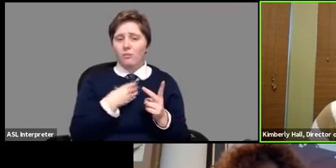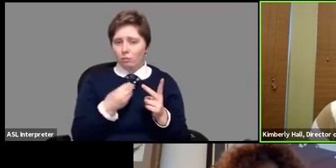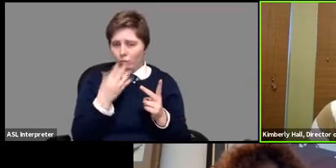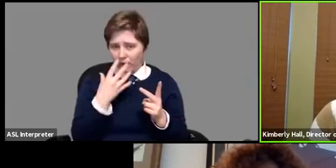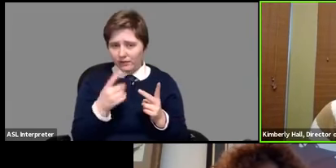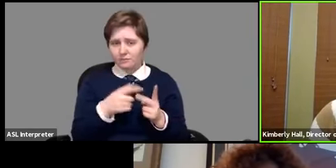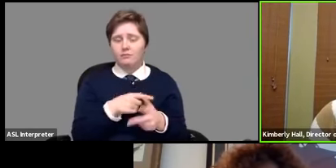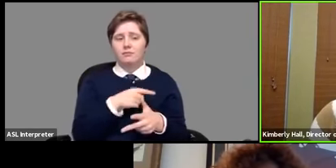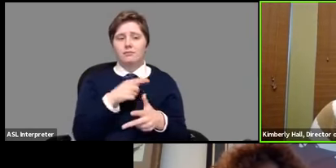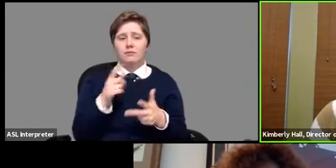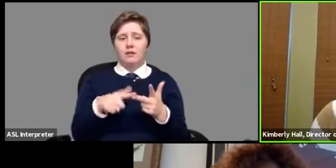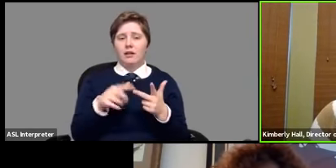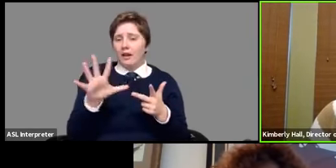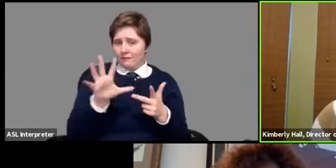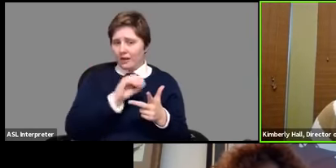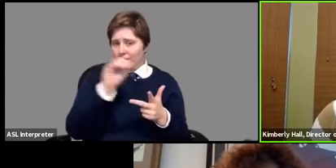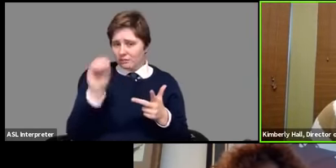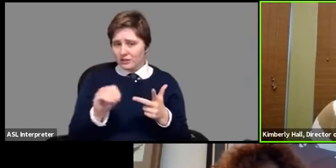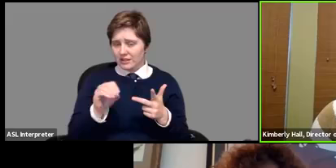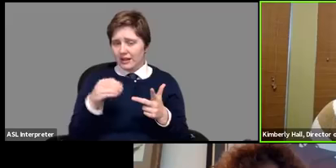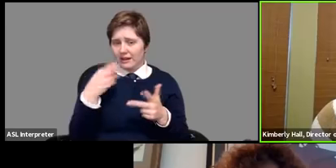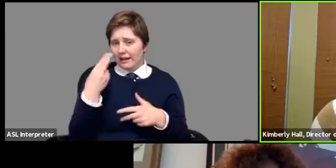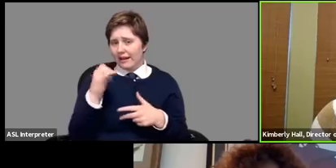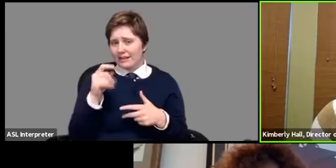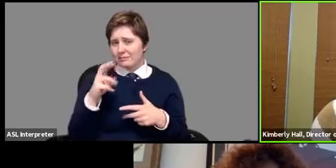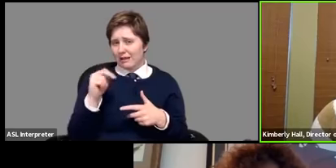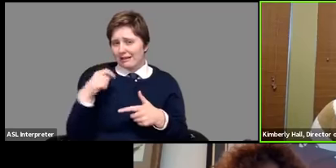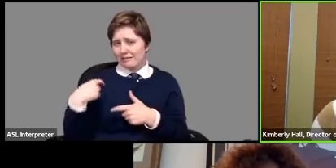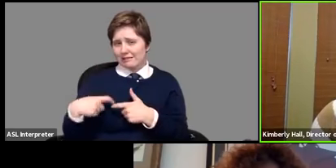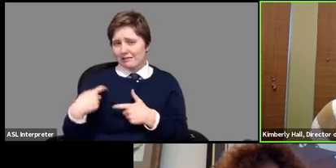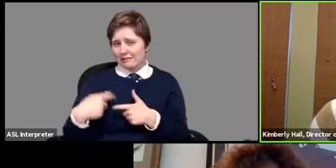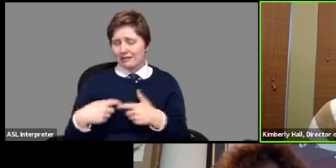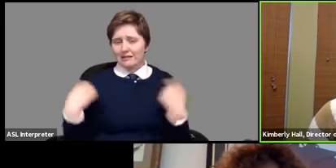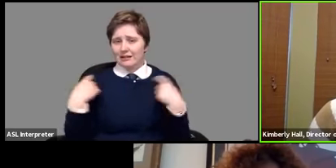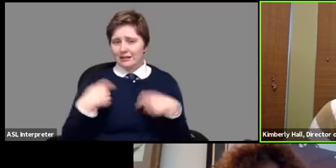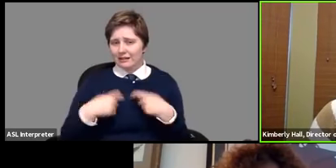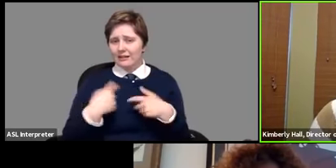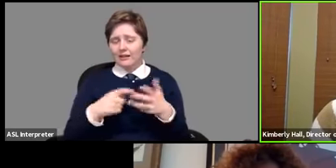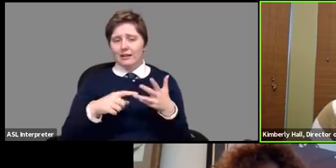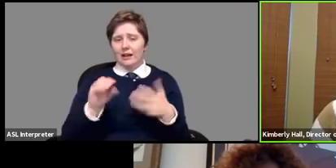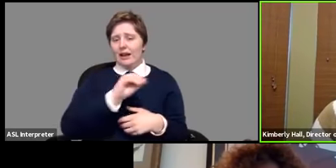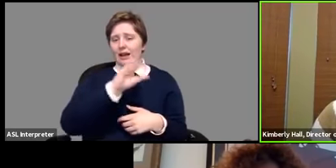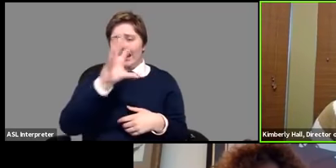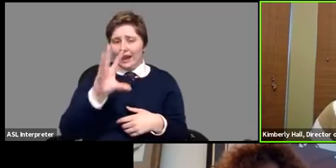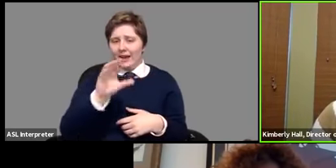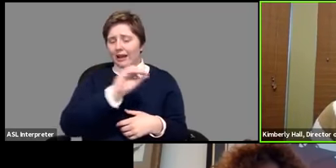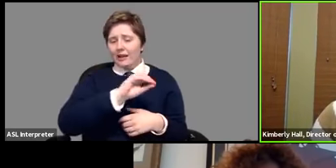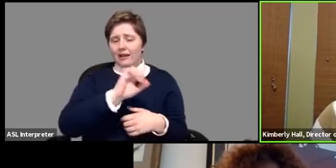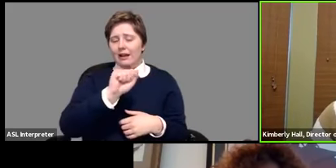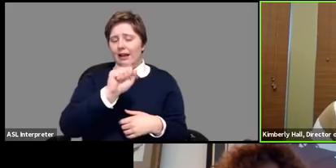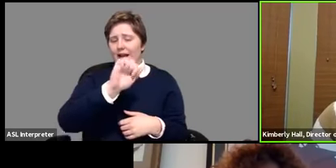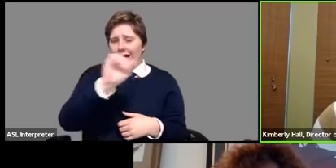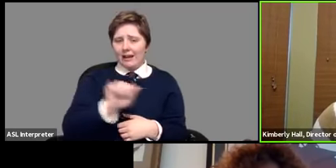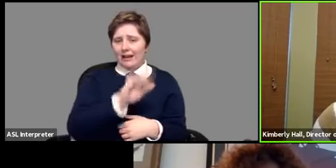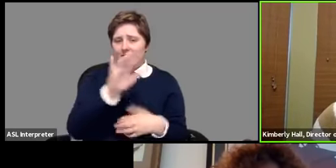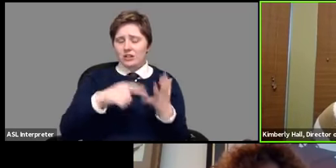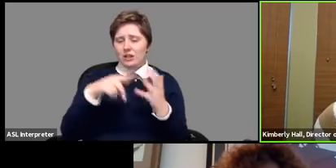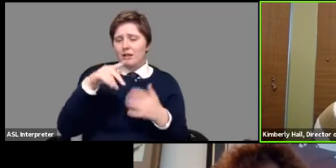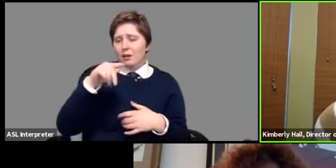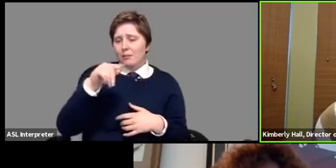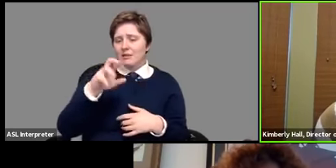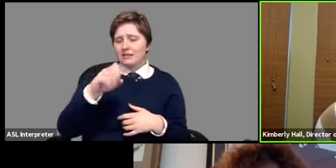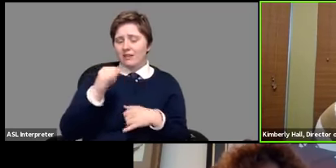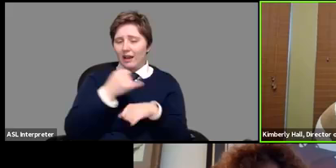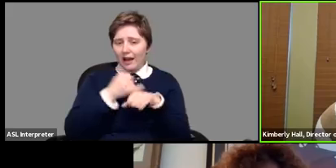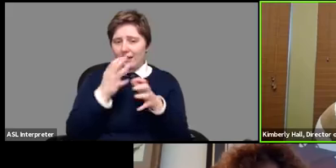claimants 5 hispanic and then between asian and pacific islander or american indian another